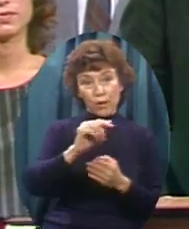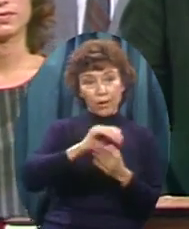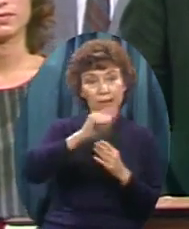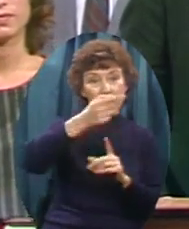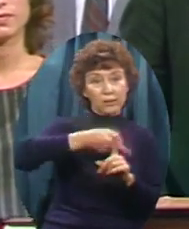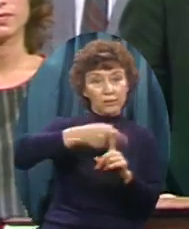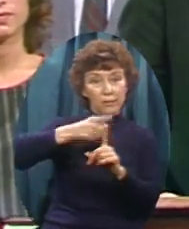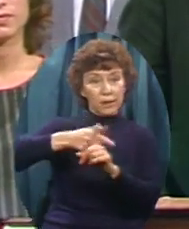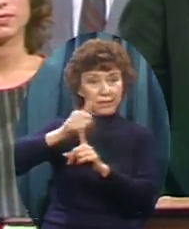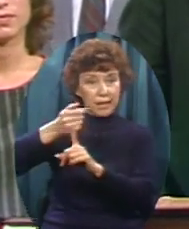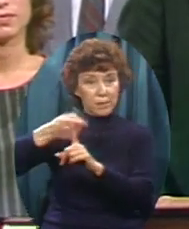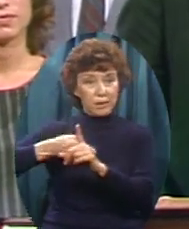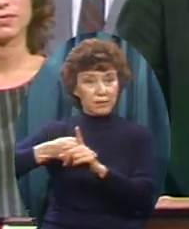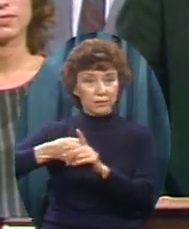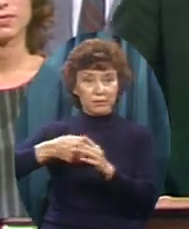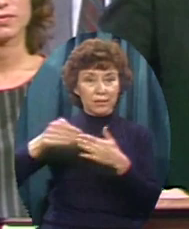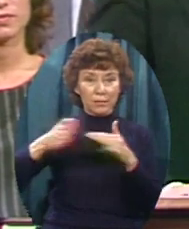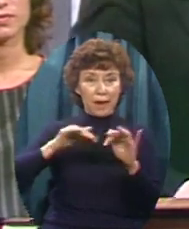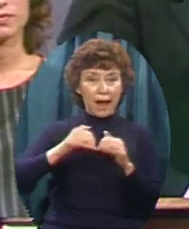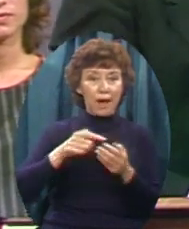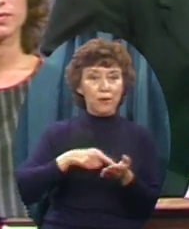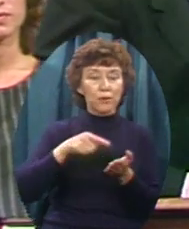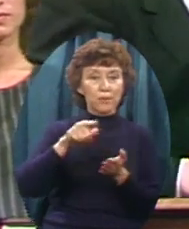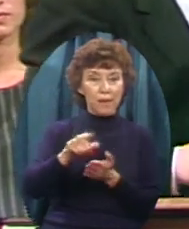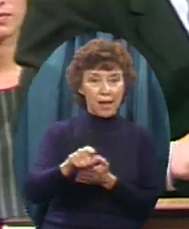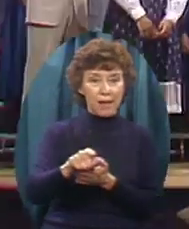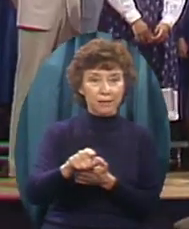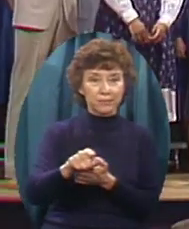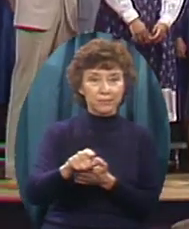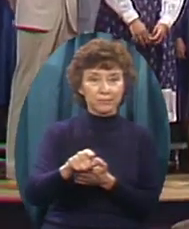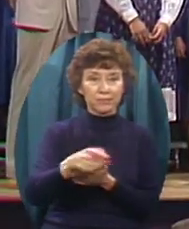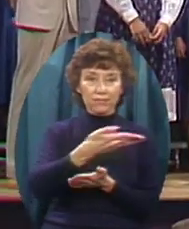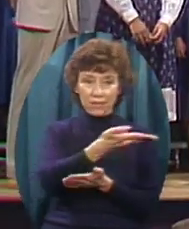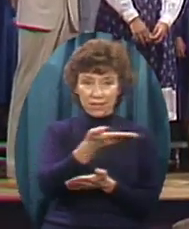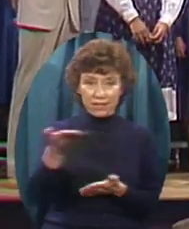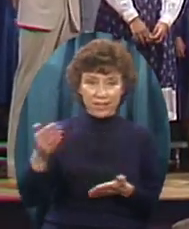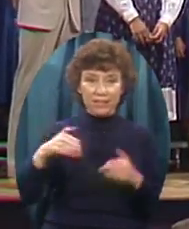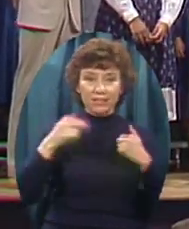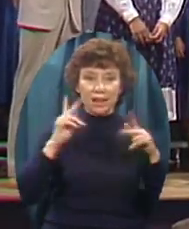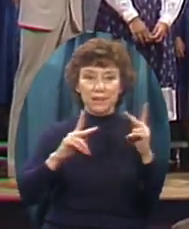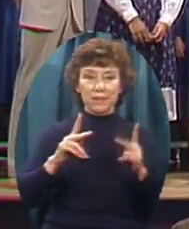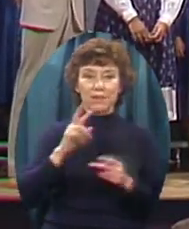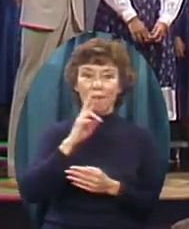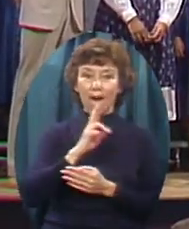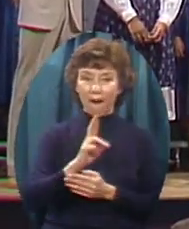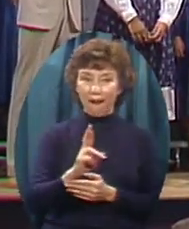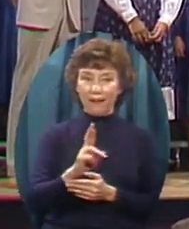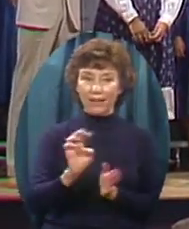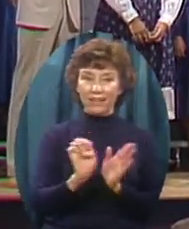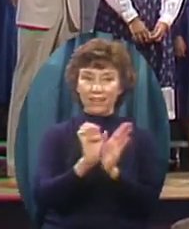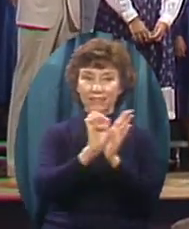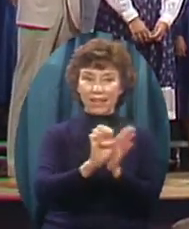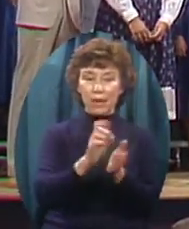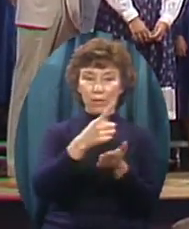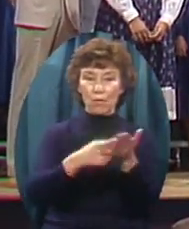month the next 10 months However you wish These young people really are typical Of what our burden is What this